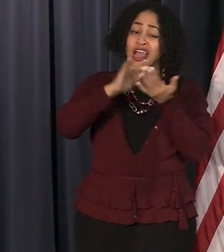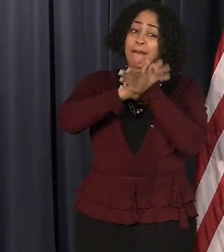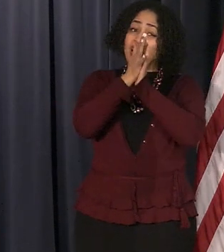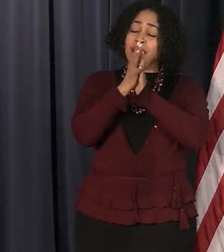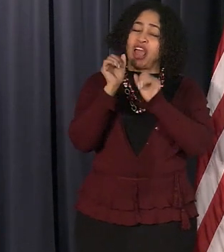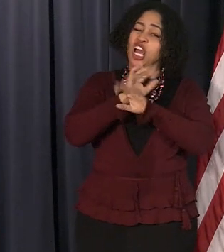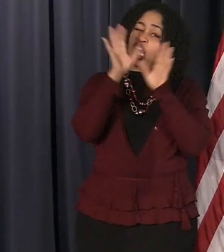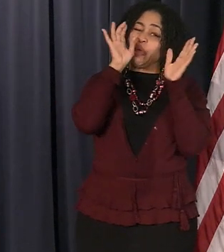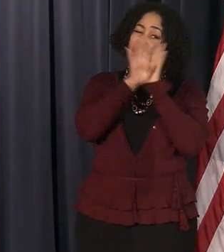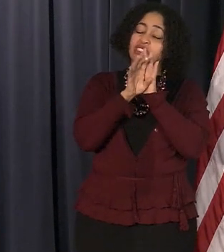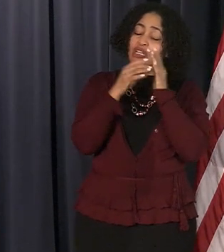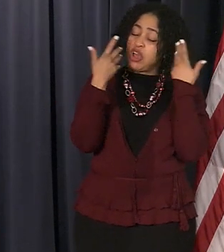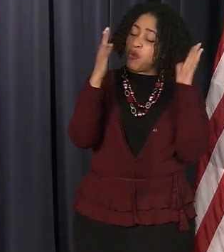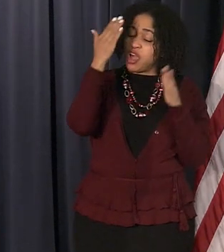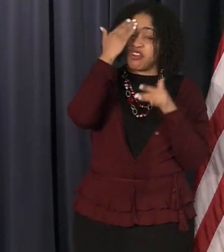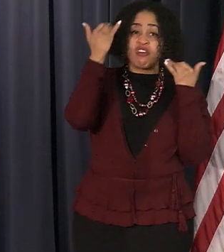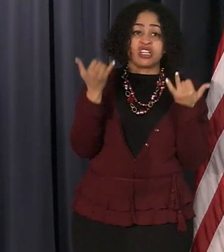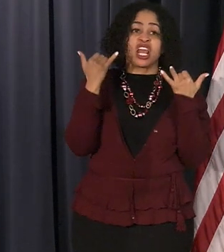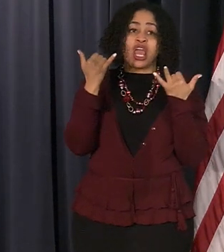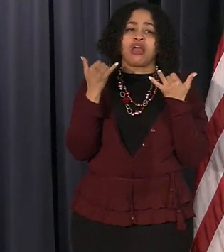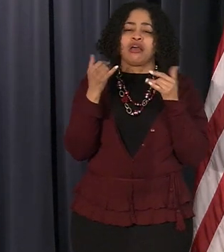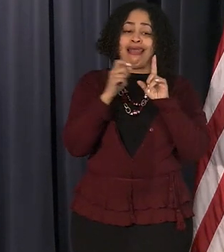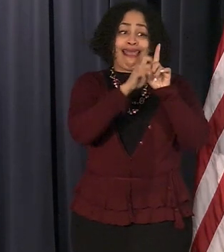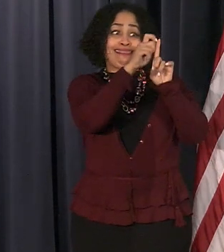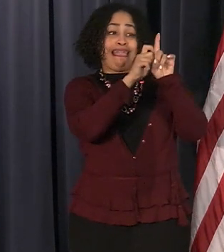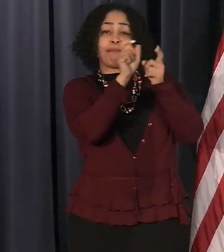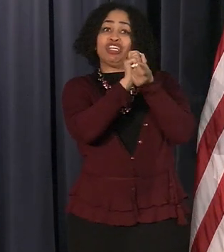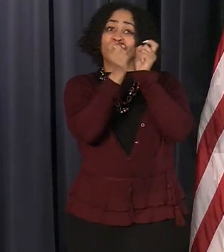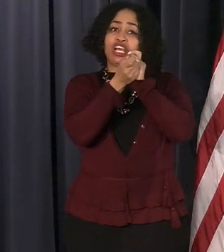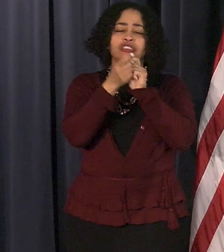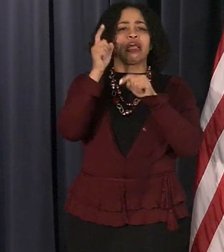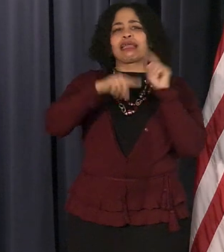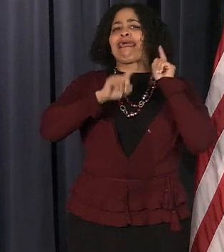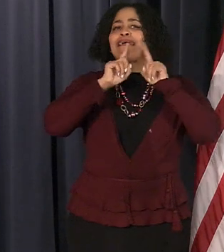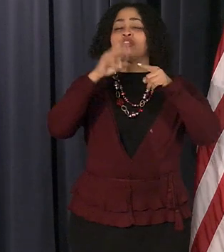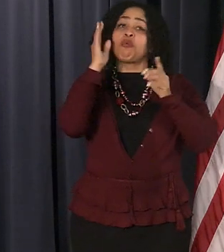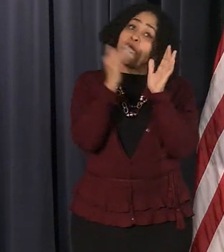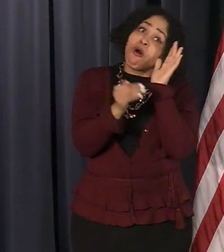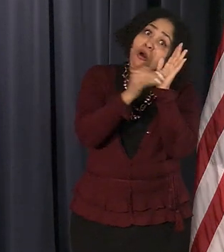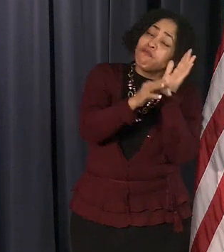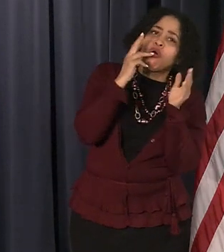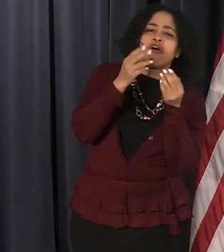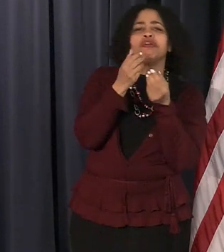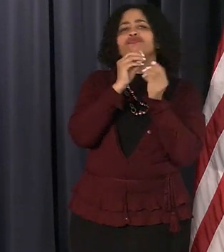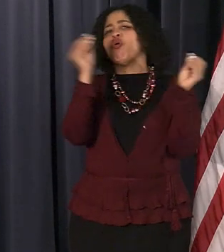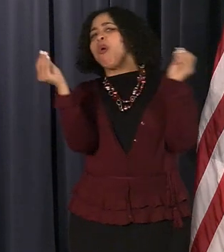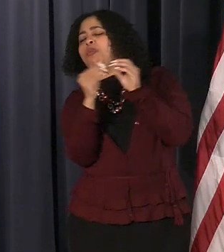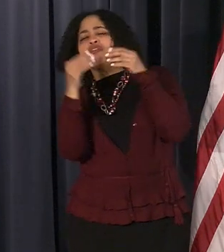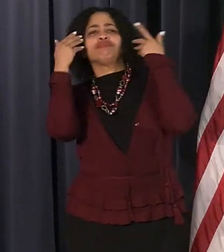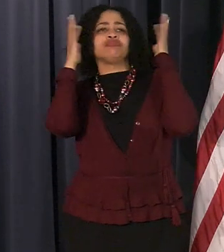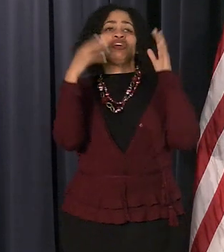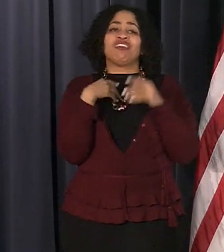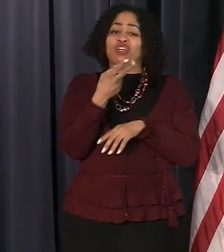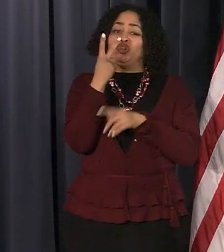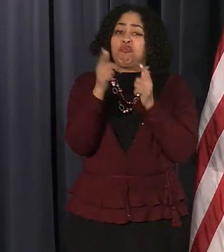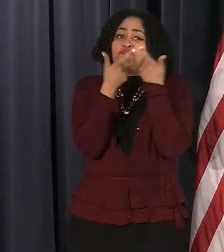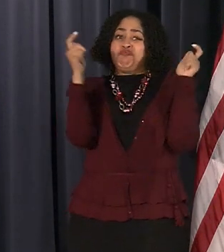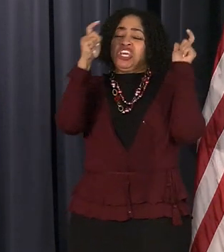change we can't tell you it's not going to happen again and again we've now had our two biggest storms eight years apart